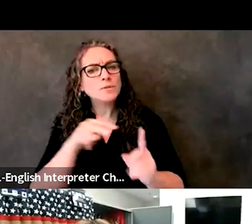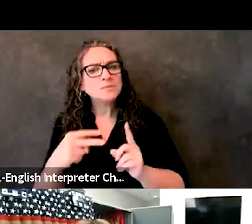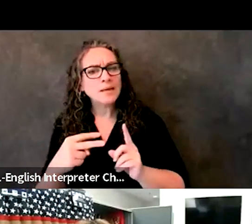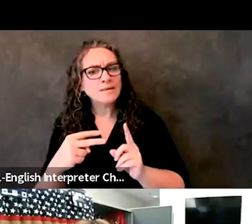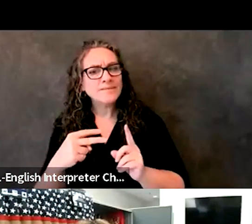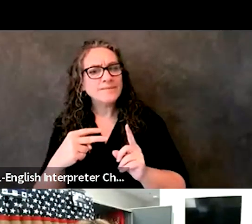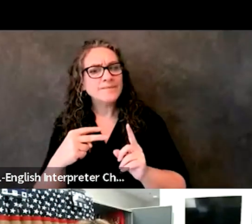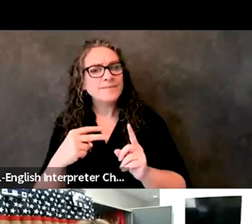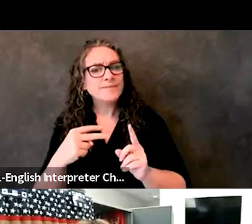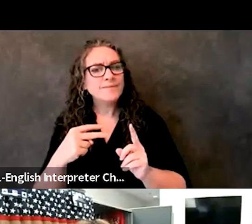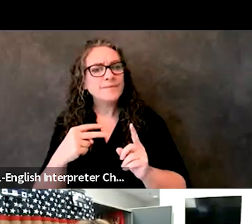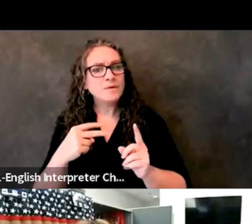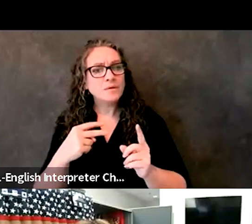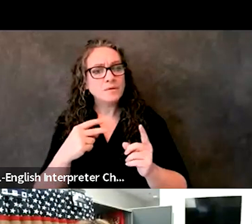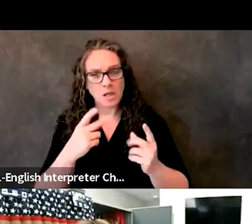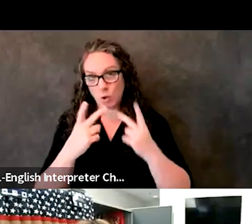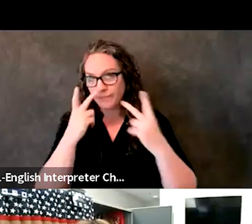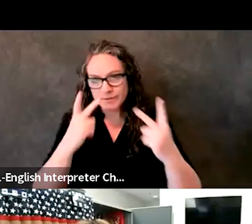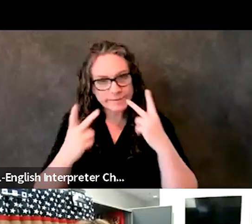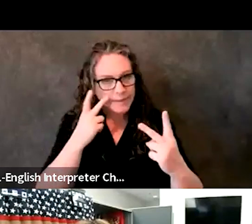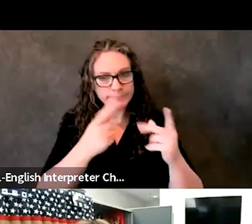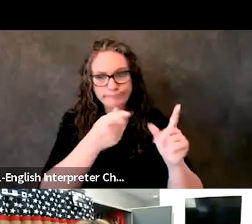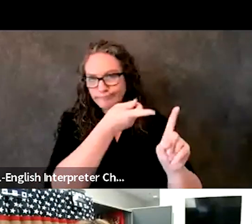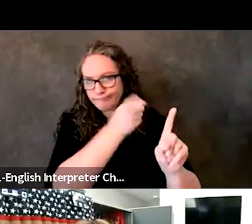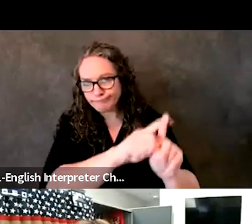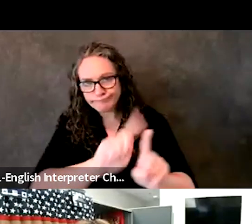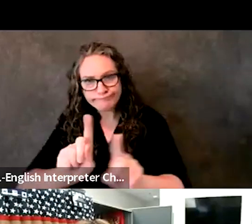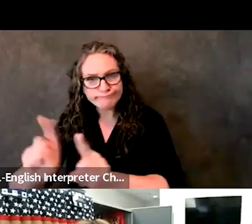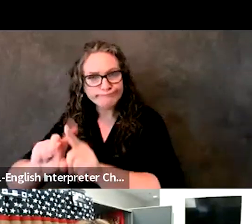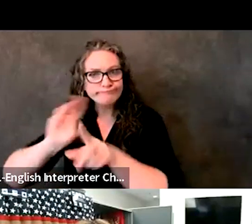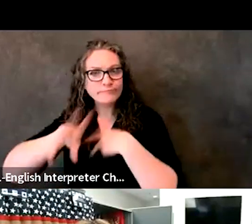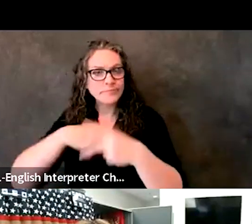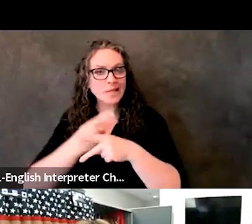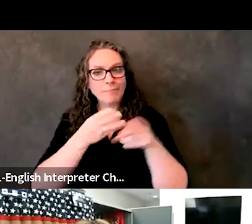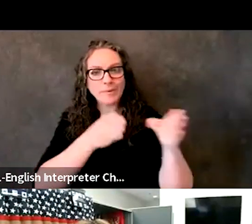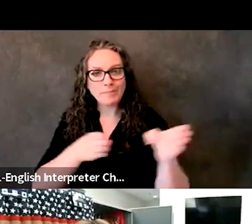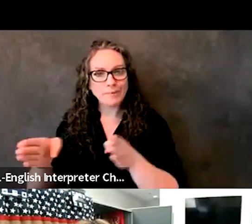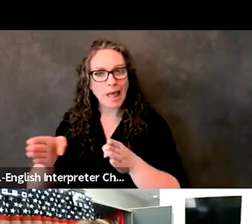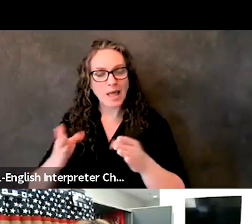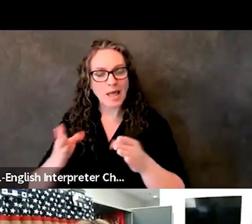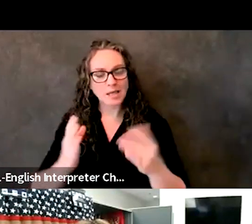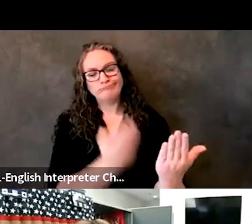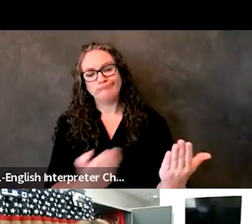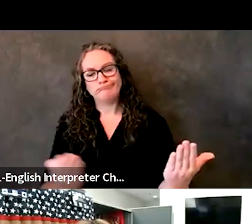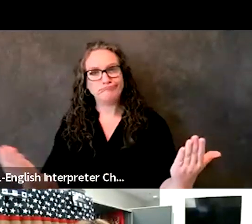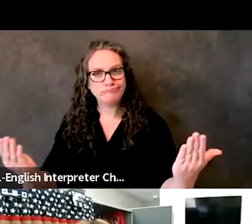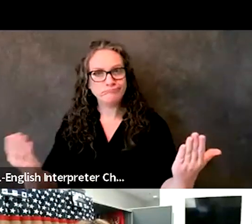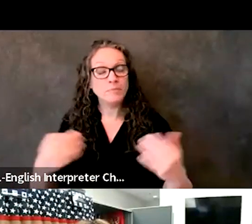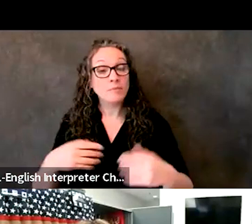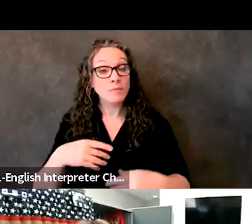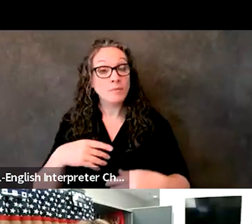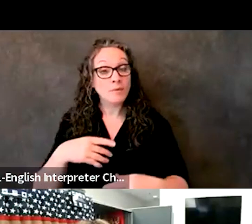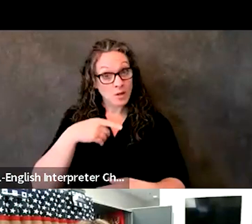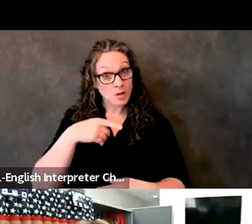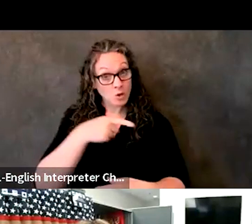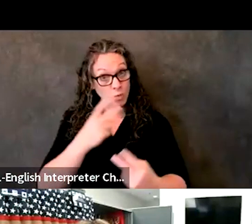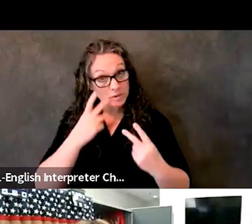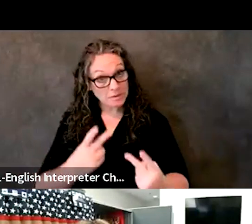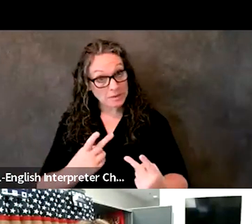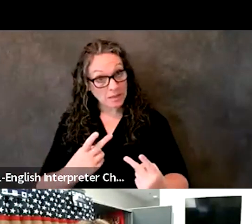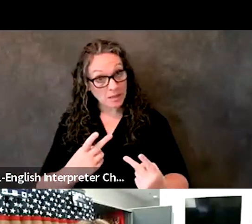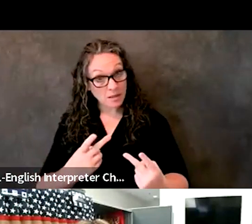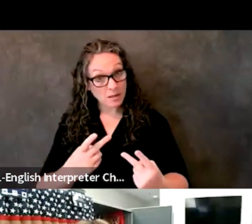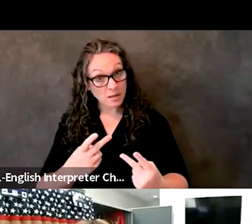and looked at multiple plans. You know, are you seeing that, that there's some, some